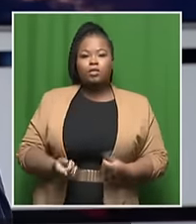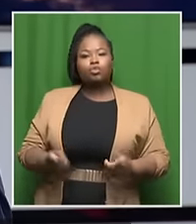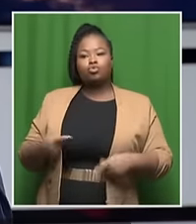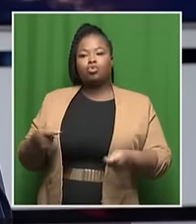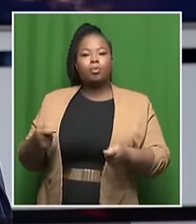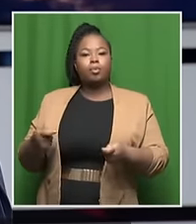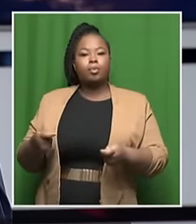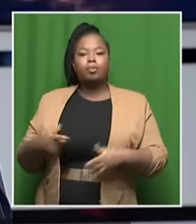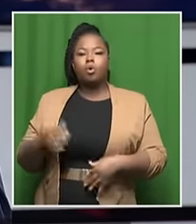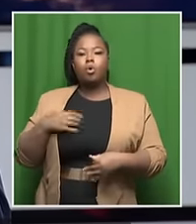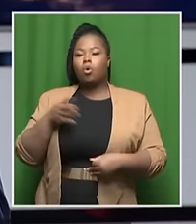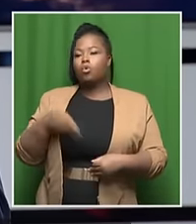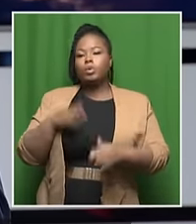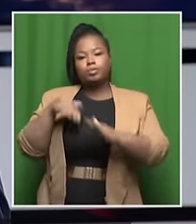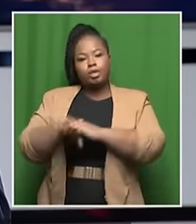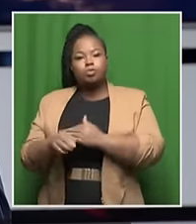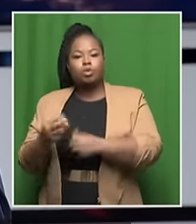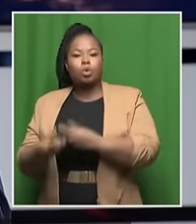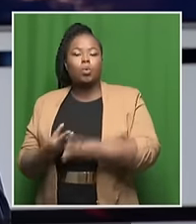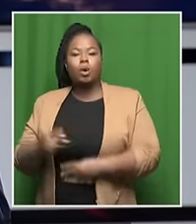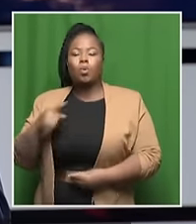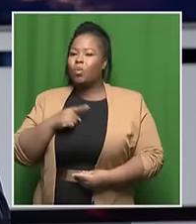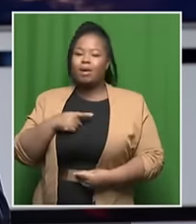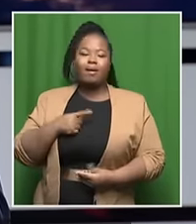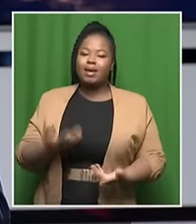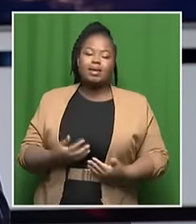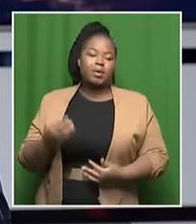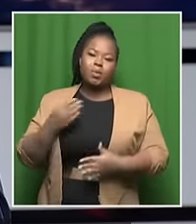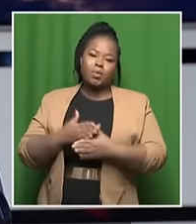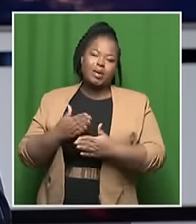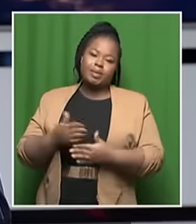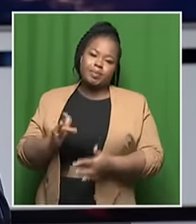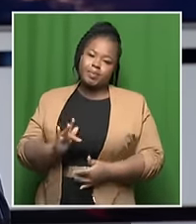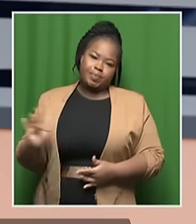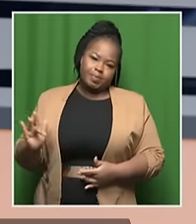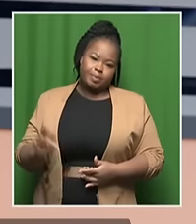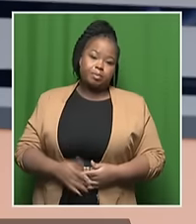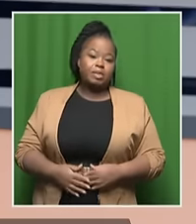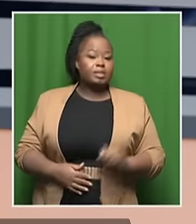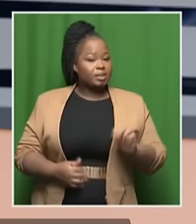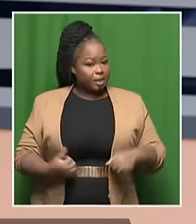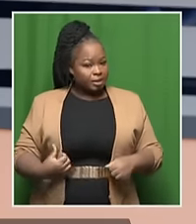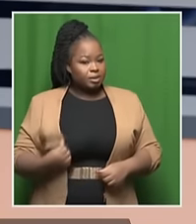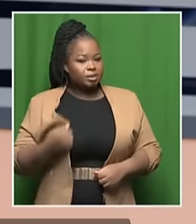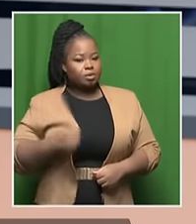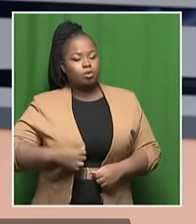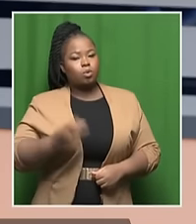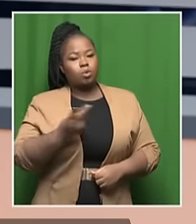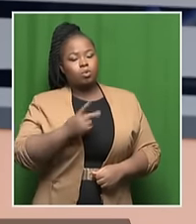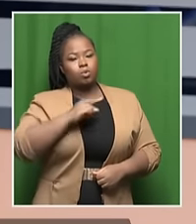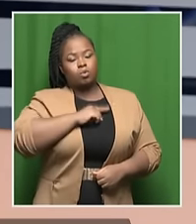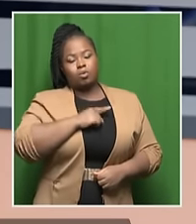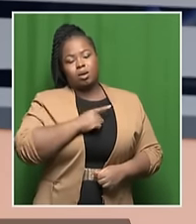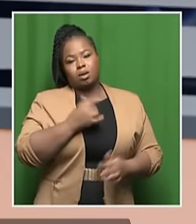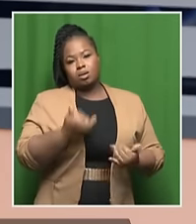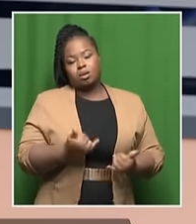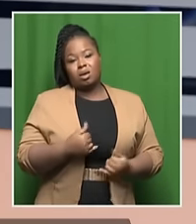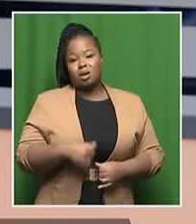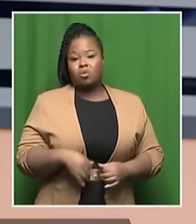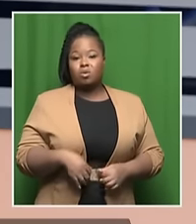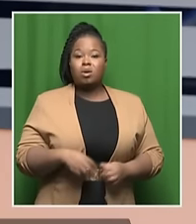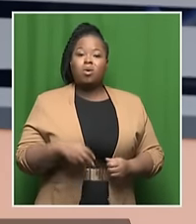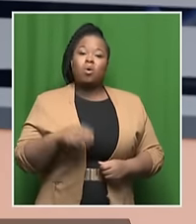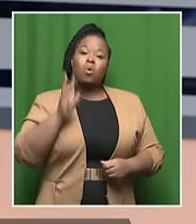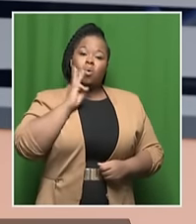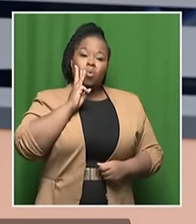in the first place because work might not exist. Exactly. And it affects the fact that a population, mean, water is life.